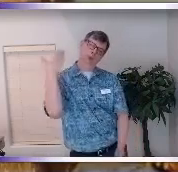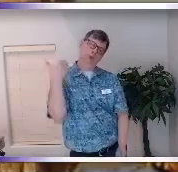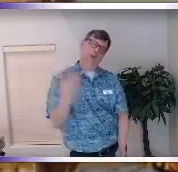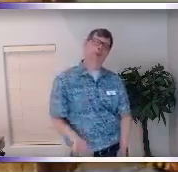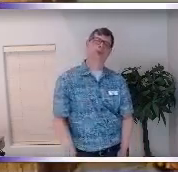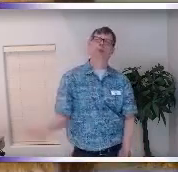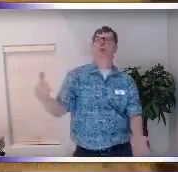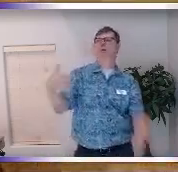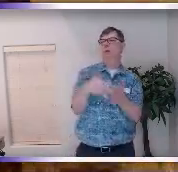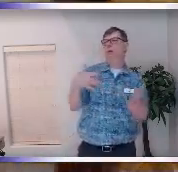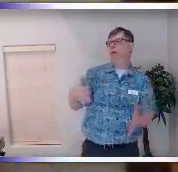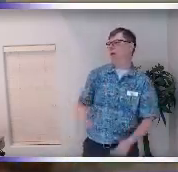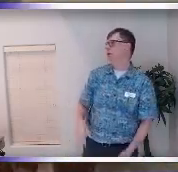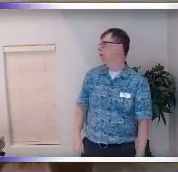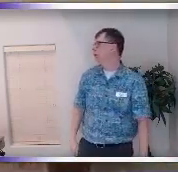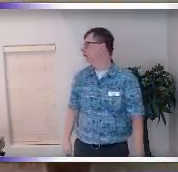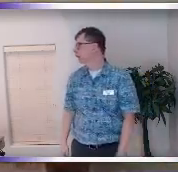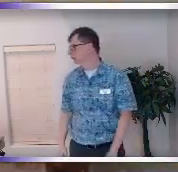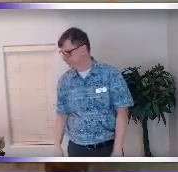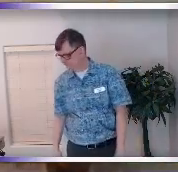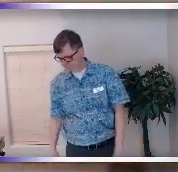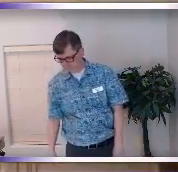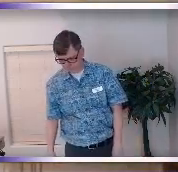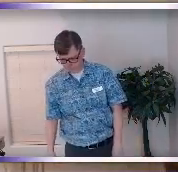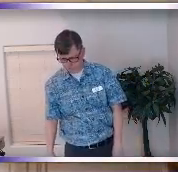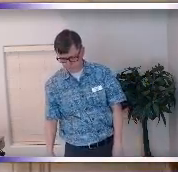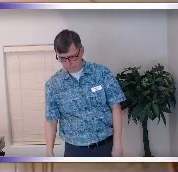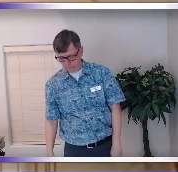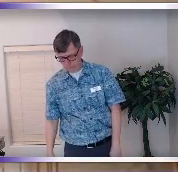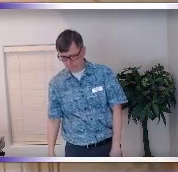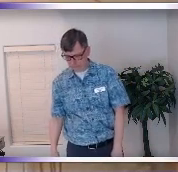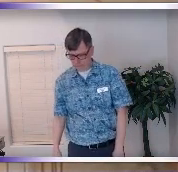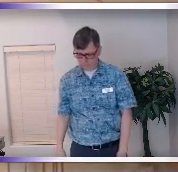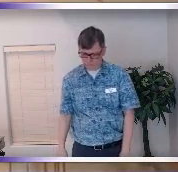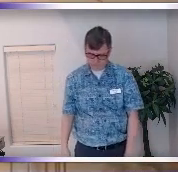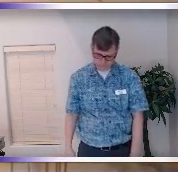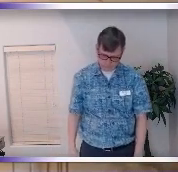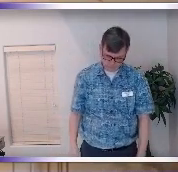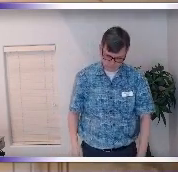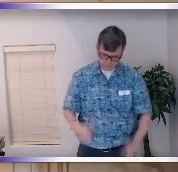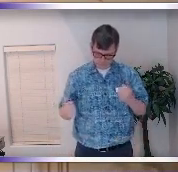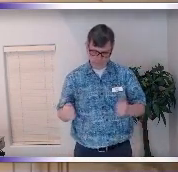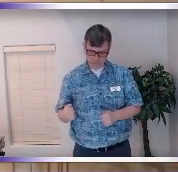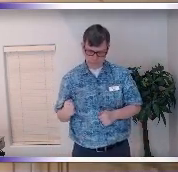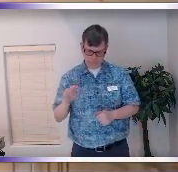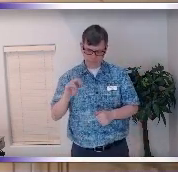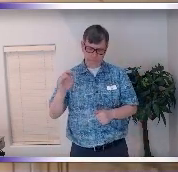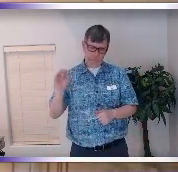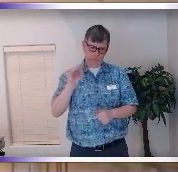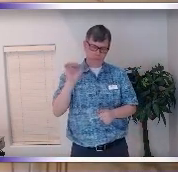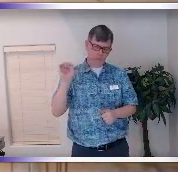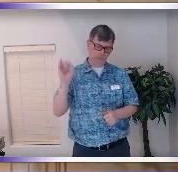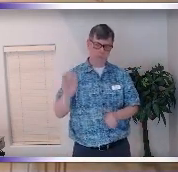closing I saw this mantra um on the way up so I I drove myself to Prescott for those of you who